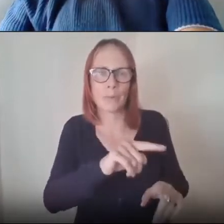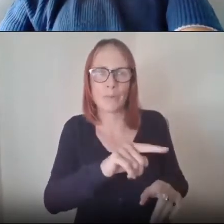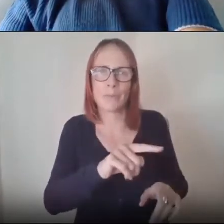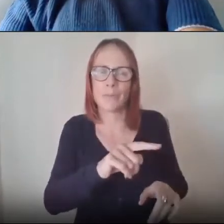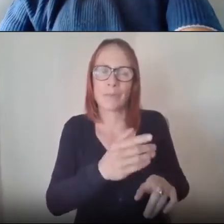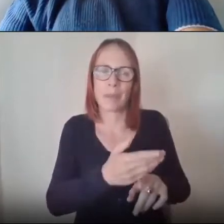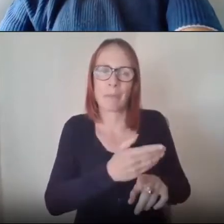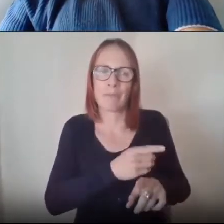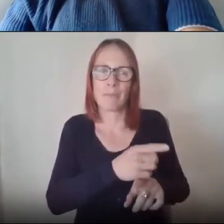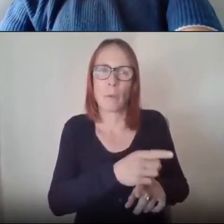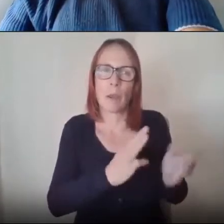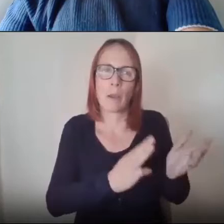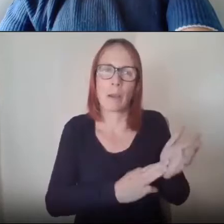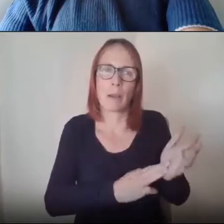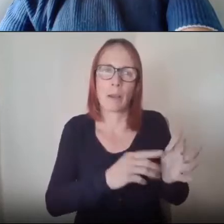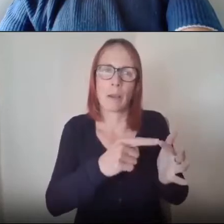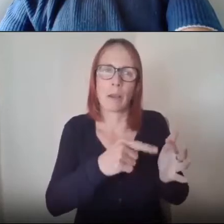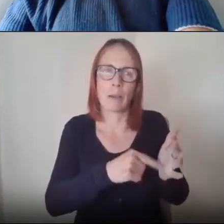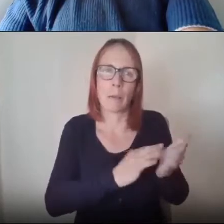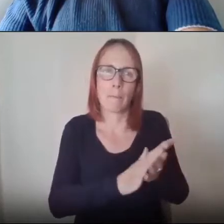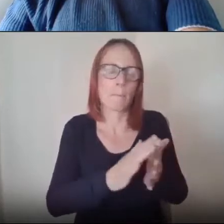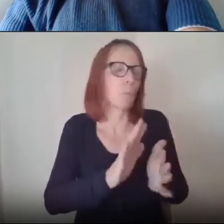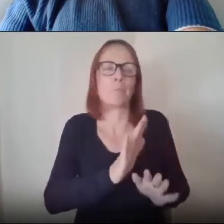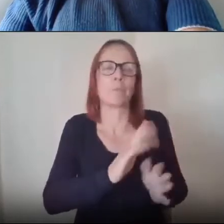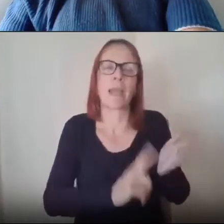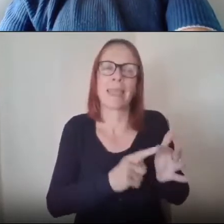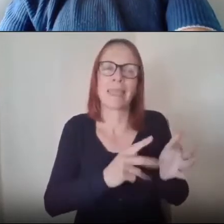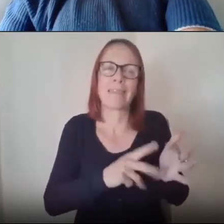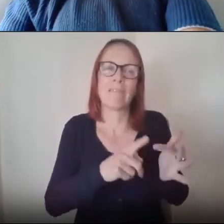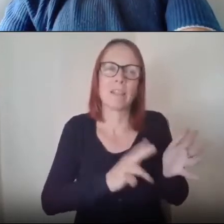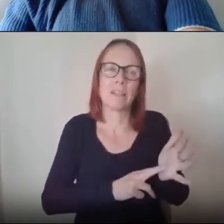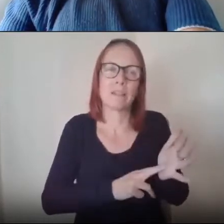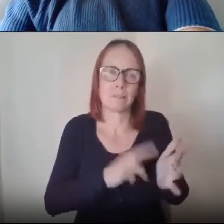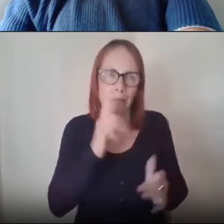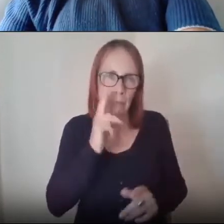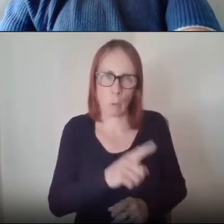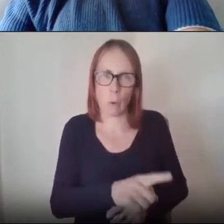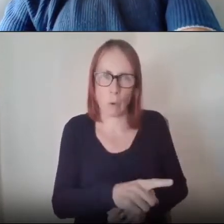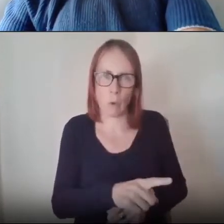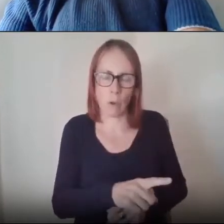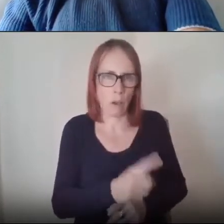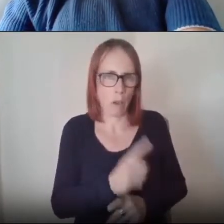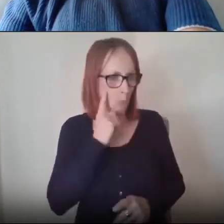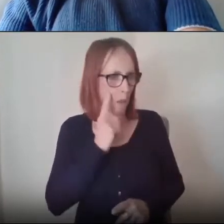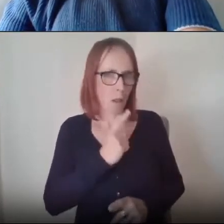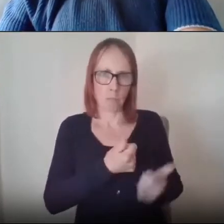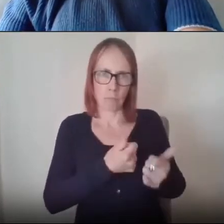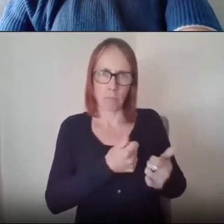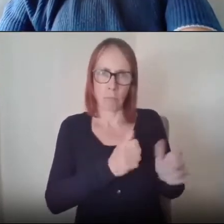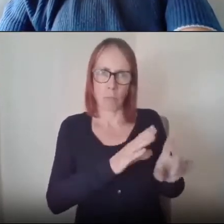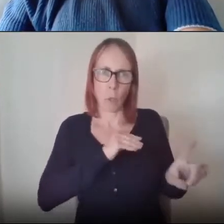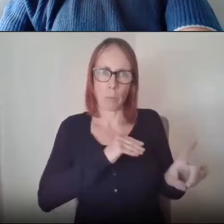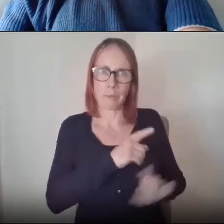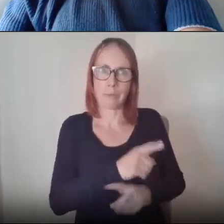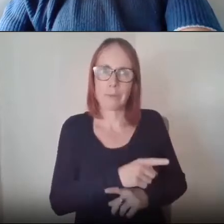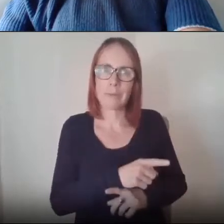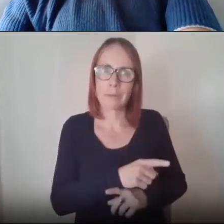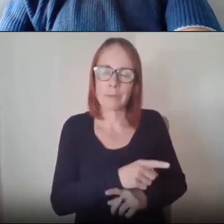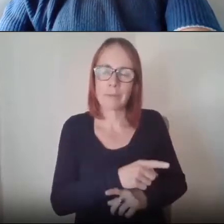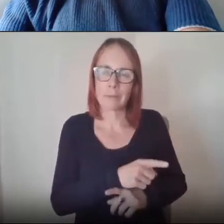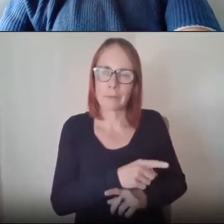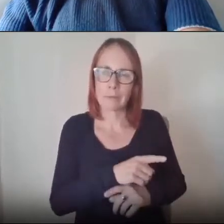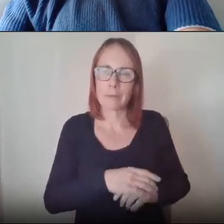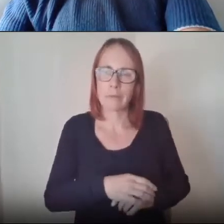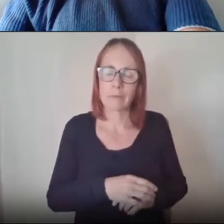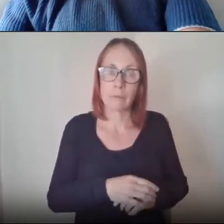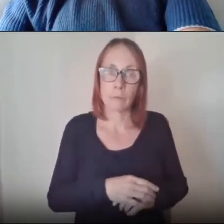over in methyl it wasn't leaving i should say and we thought we could do something like that here so within